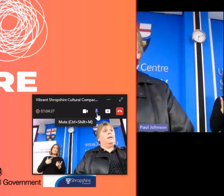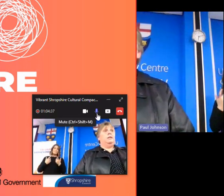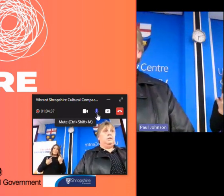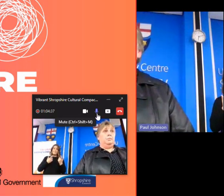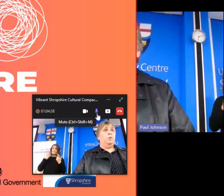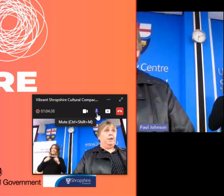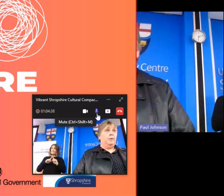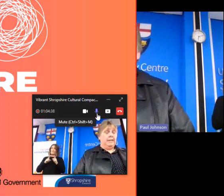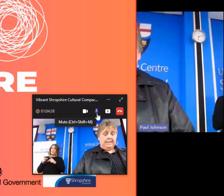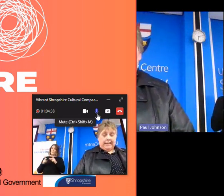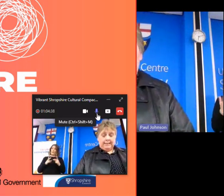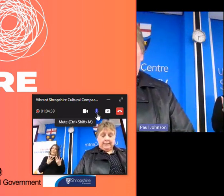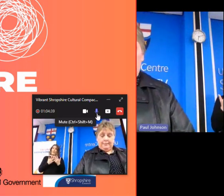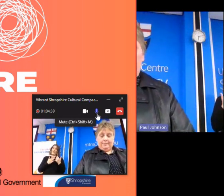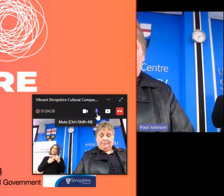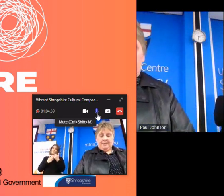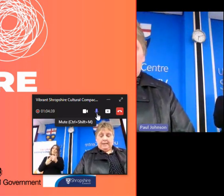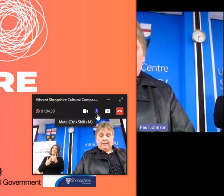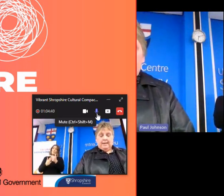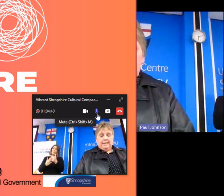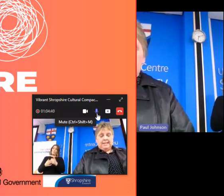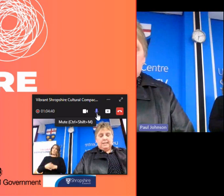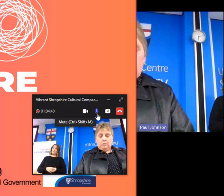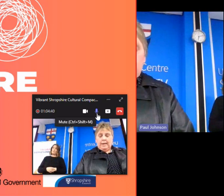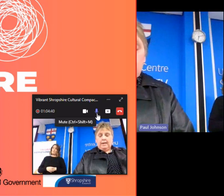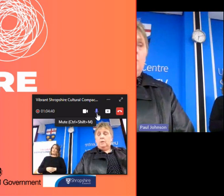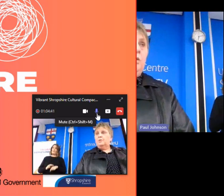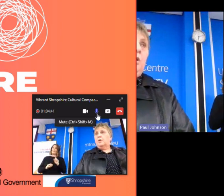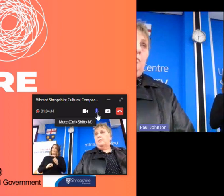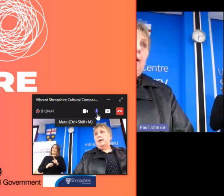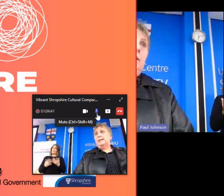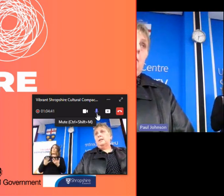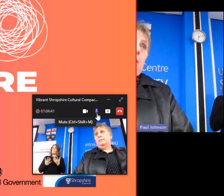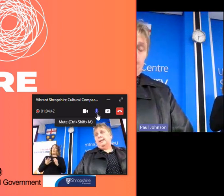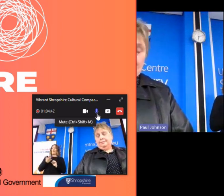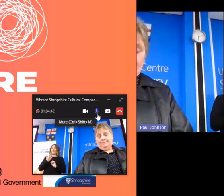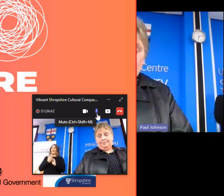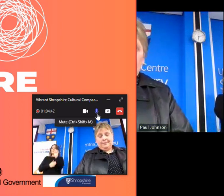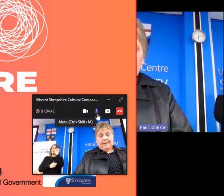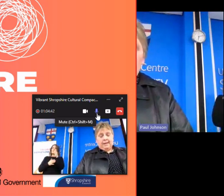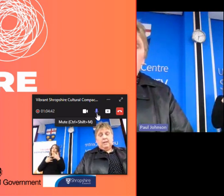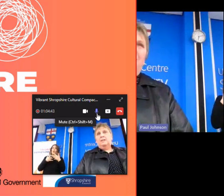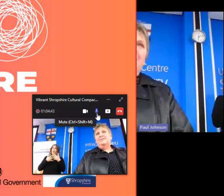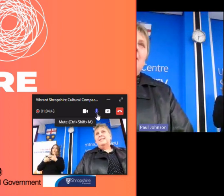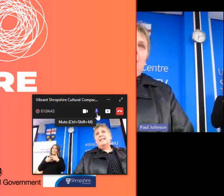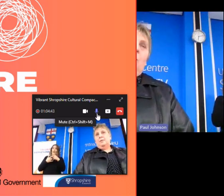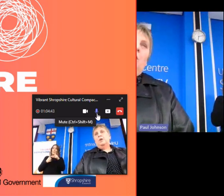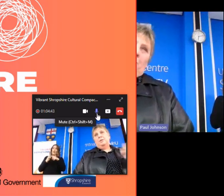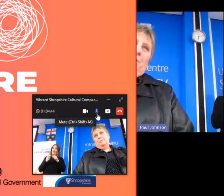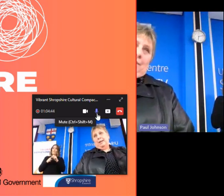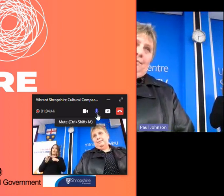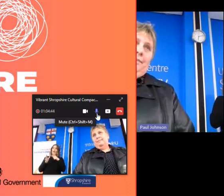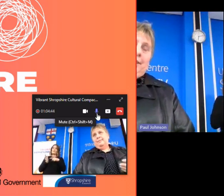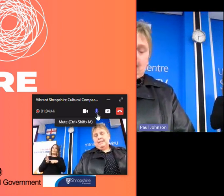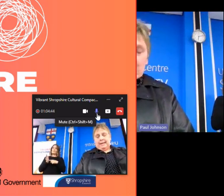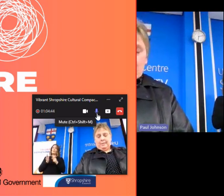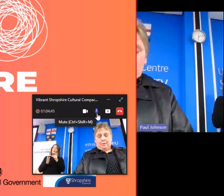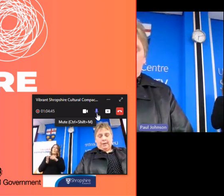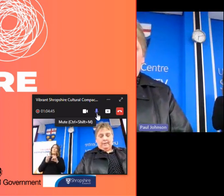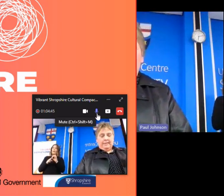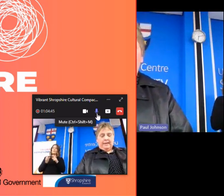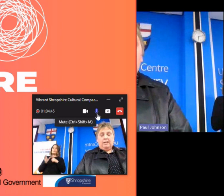ways that we can support you in the sector this is where cultural compacts come in silly word but